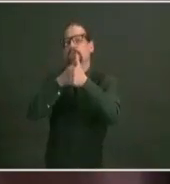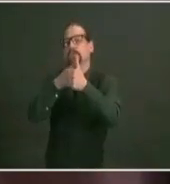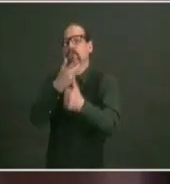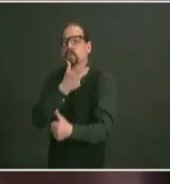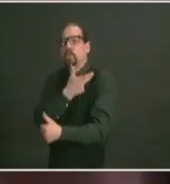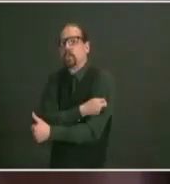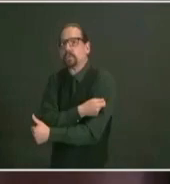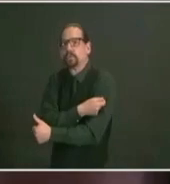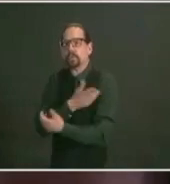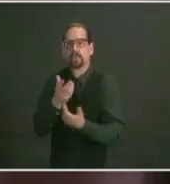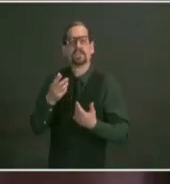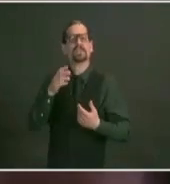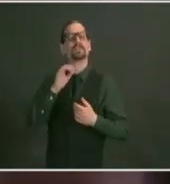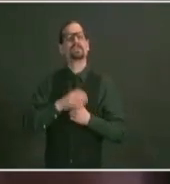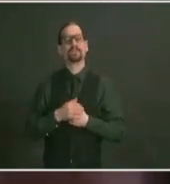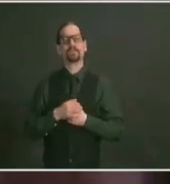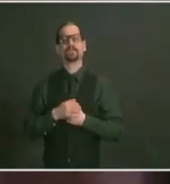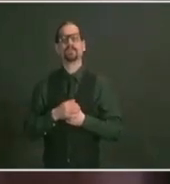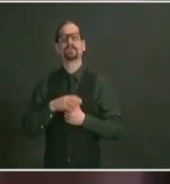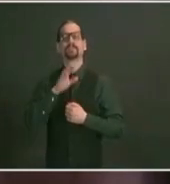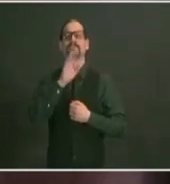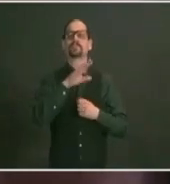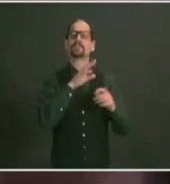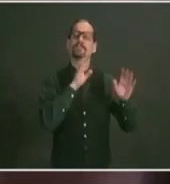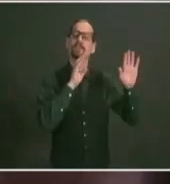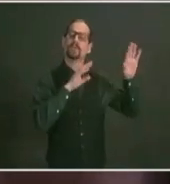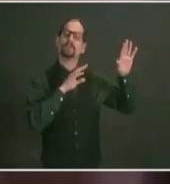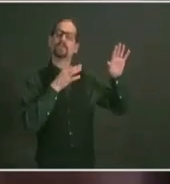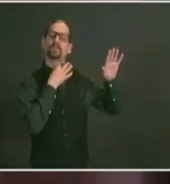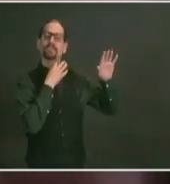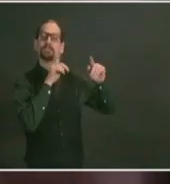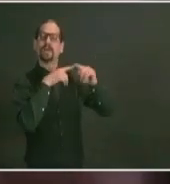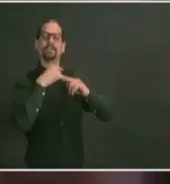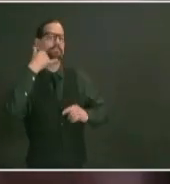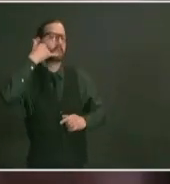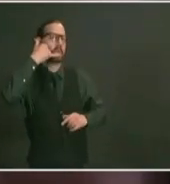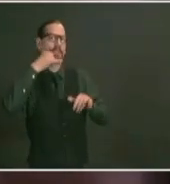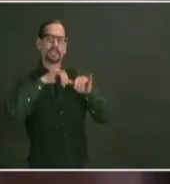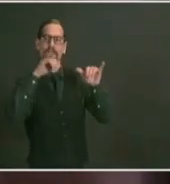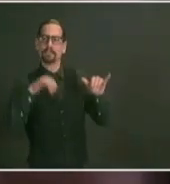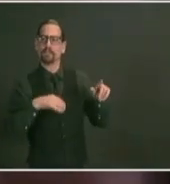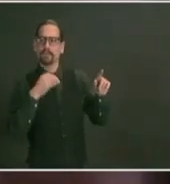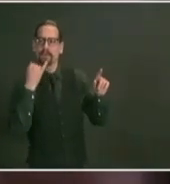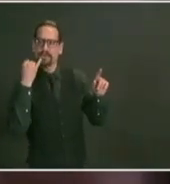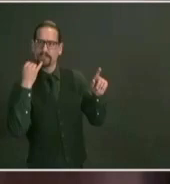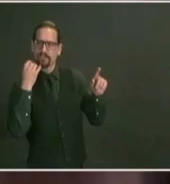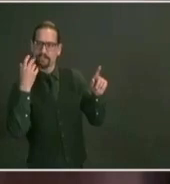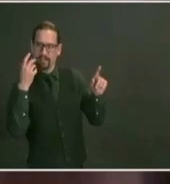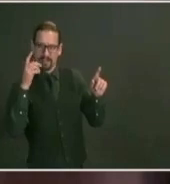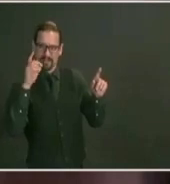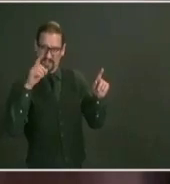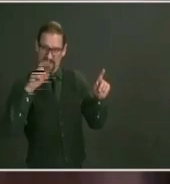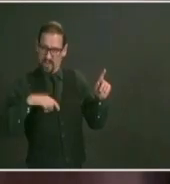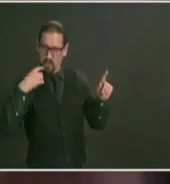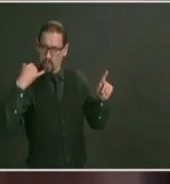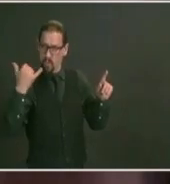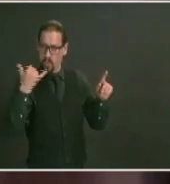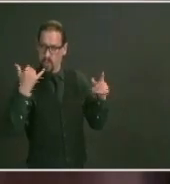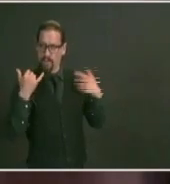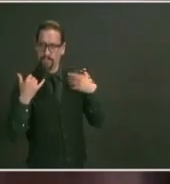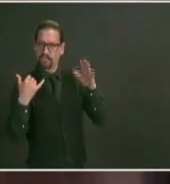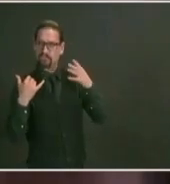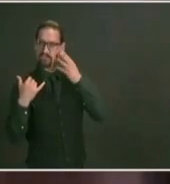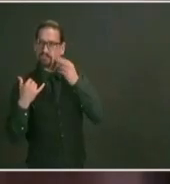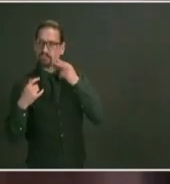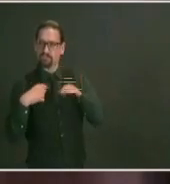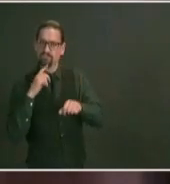we have done what about the phone system who's in charge of that you can't even hold i experienced it people were telling me i went on they